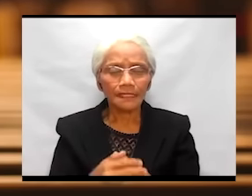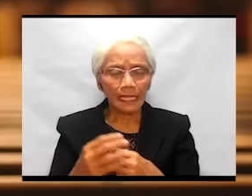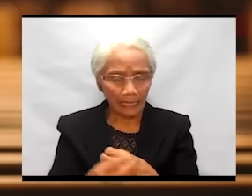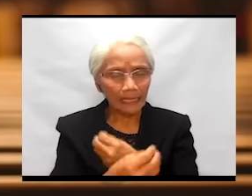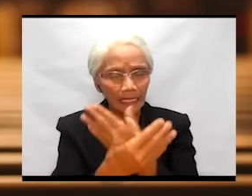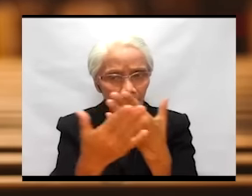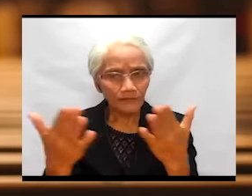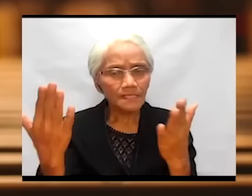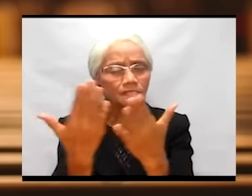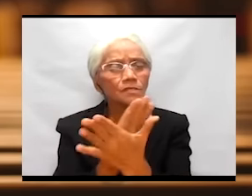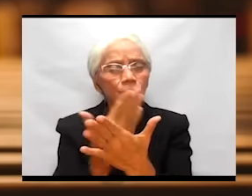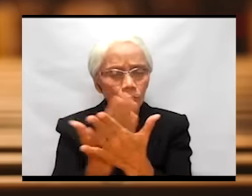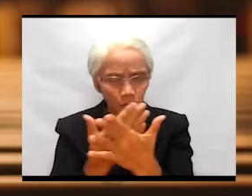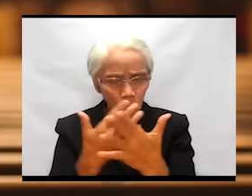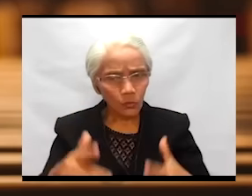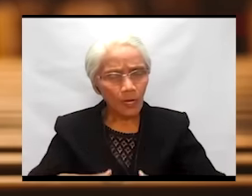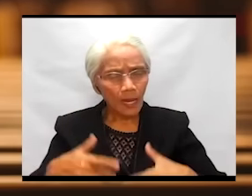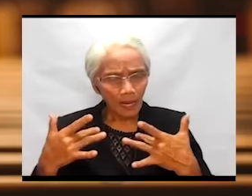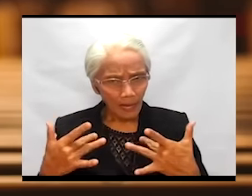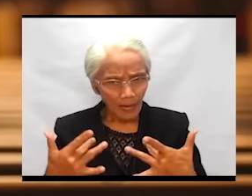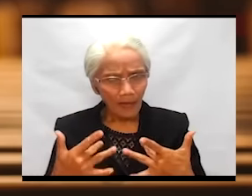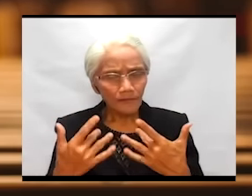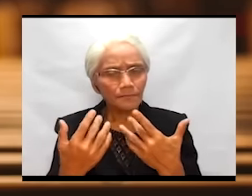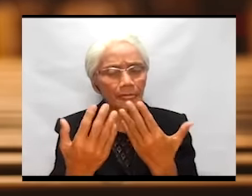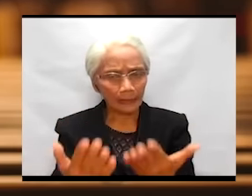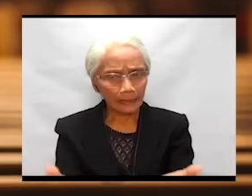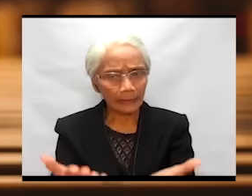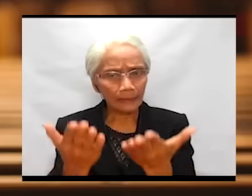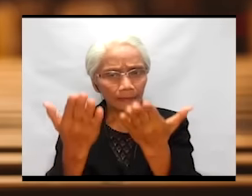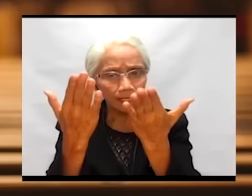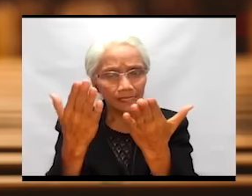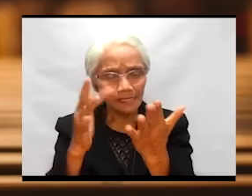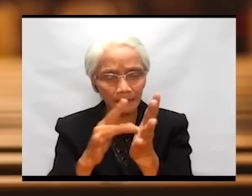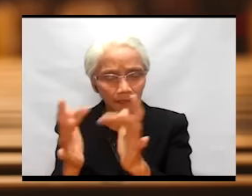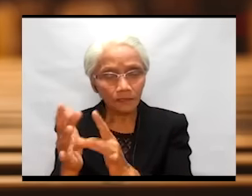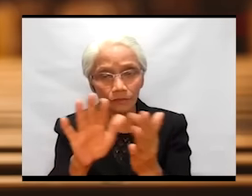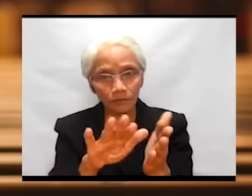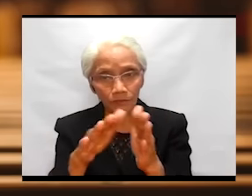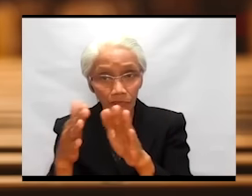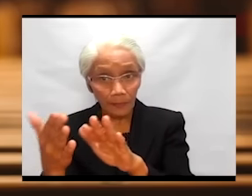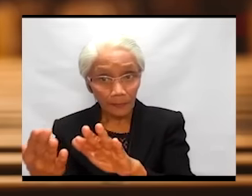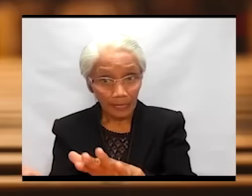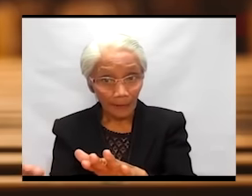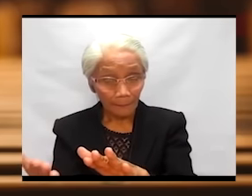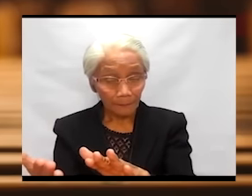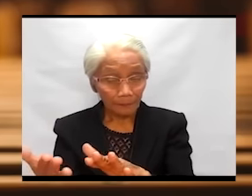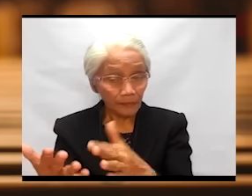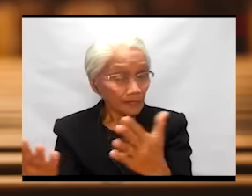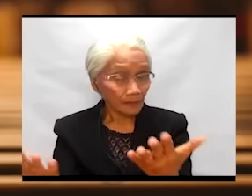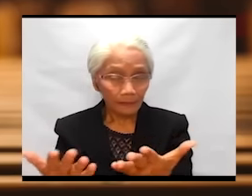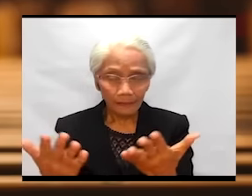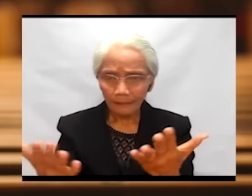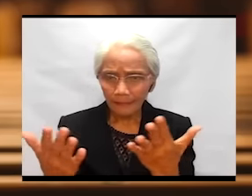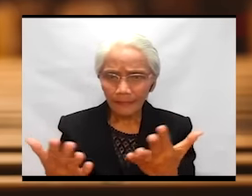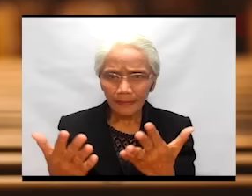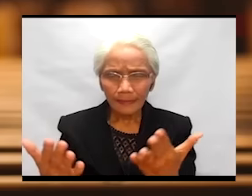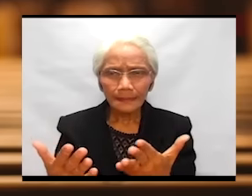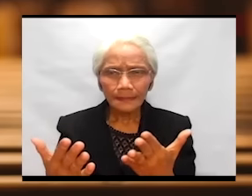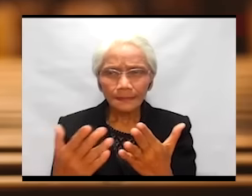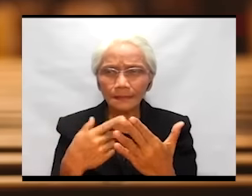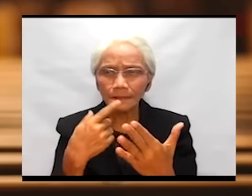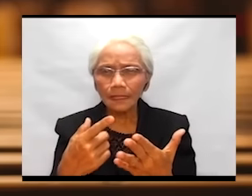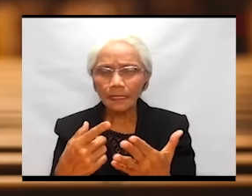He gave us new life by raising Jesus Christ from death. This fills us